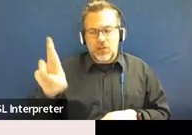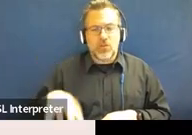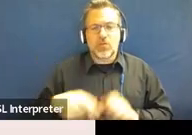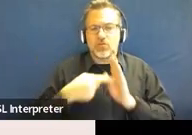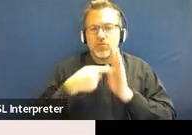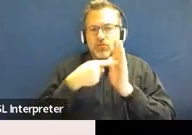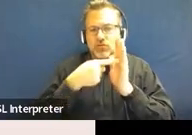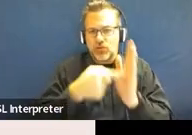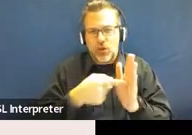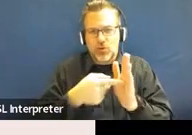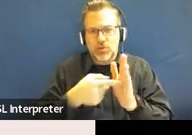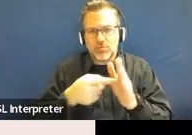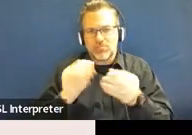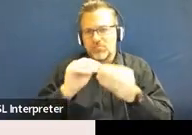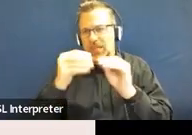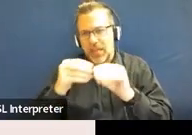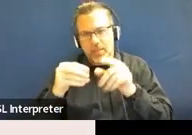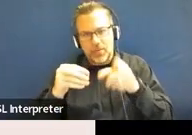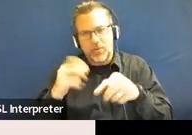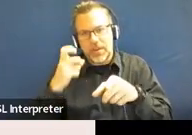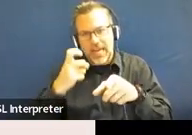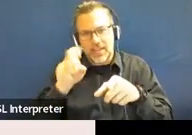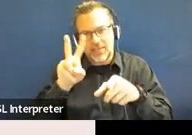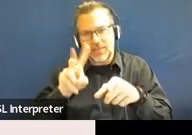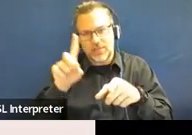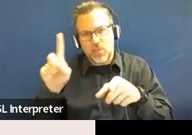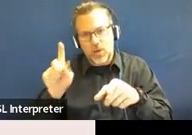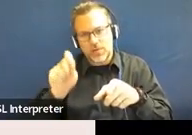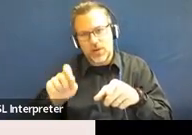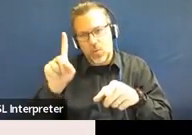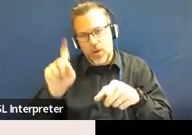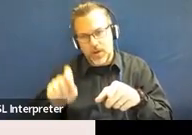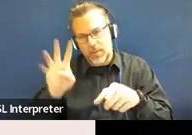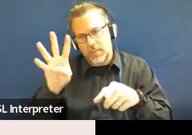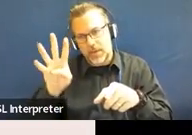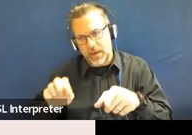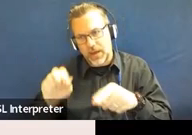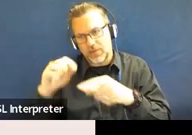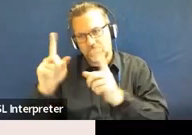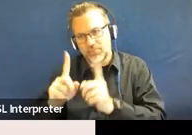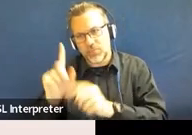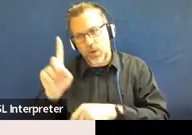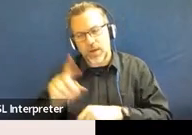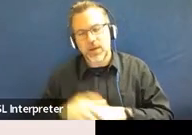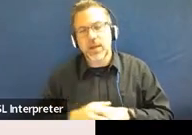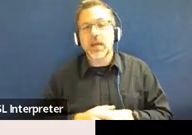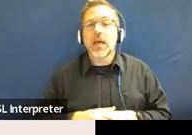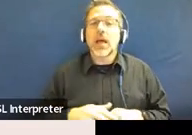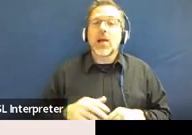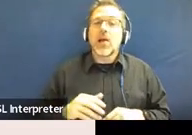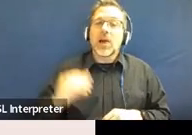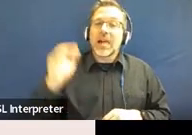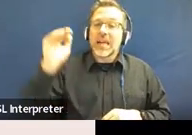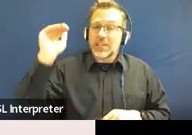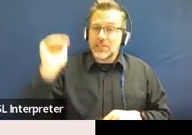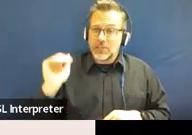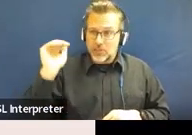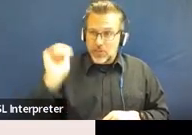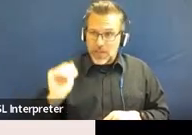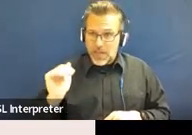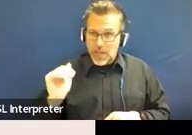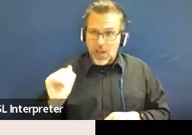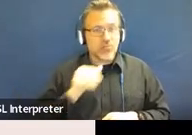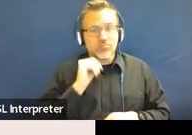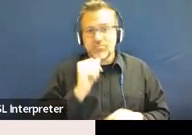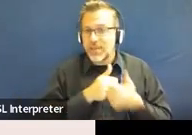is right there if you want to go into MUSER and look at it specifically, that a child who violates the code